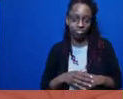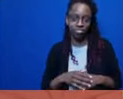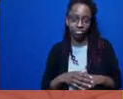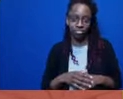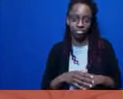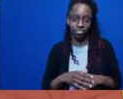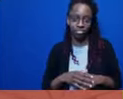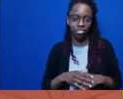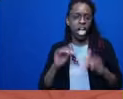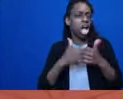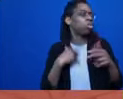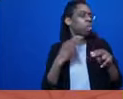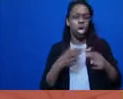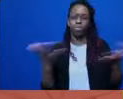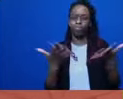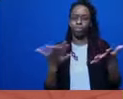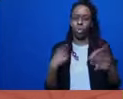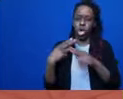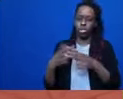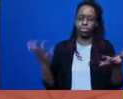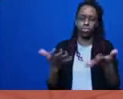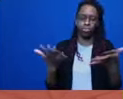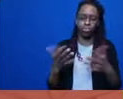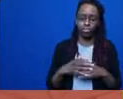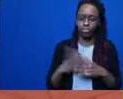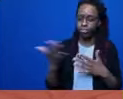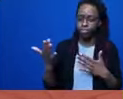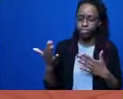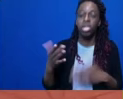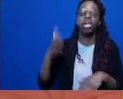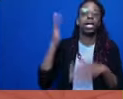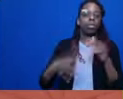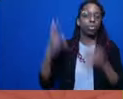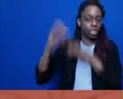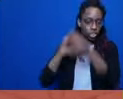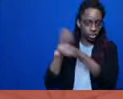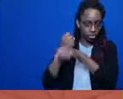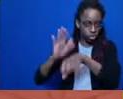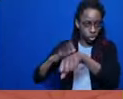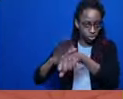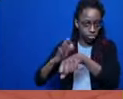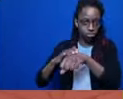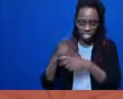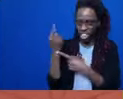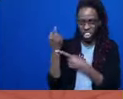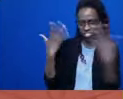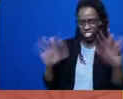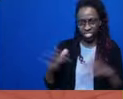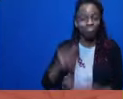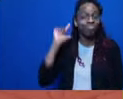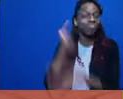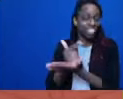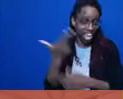completed her two years of probation last year. She's graduated from high school, and she's currently